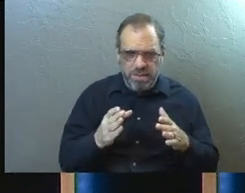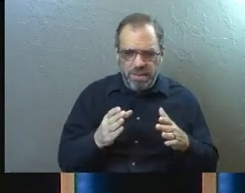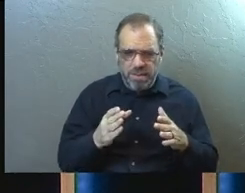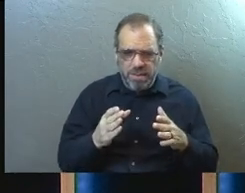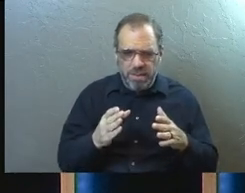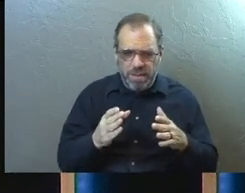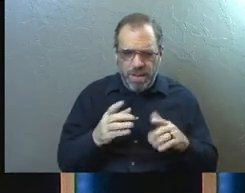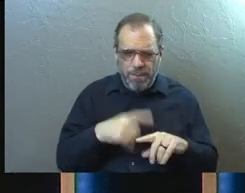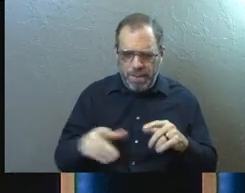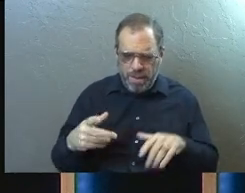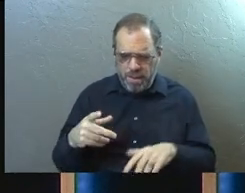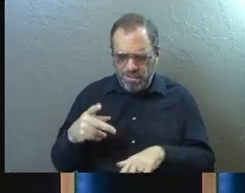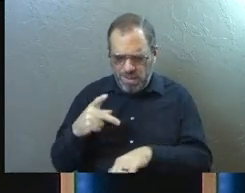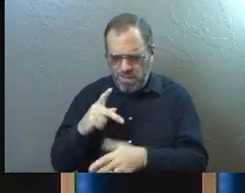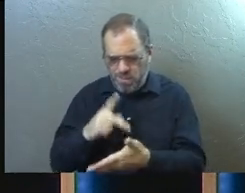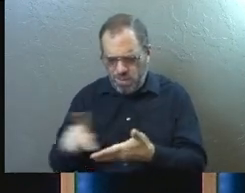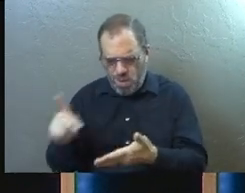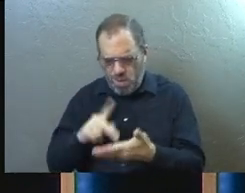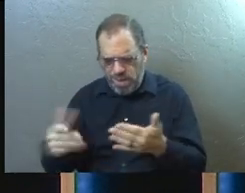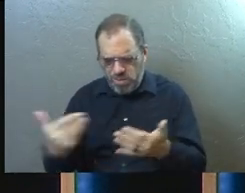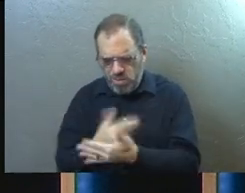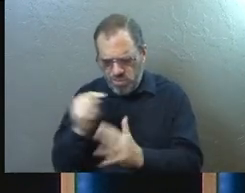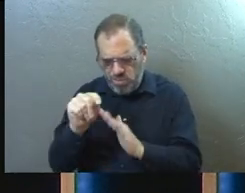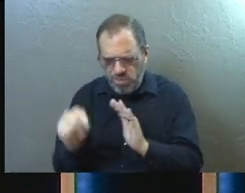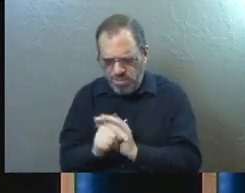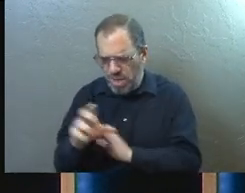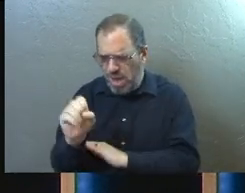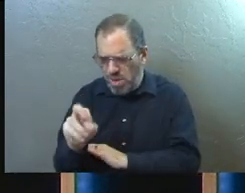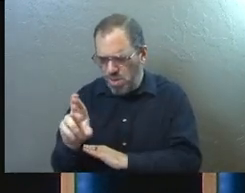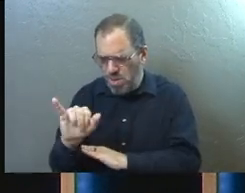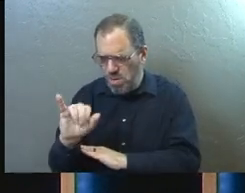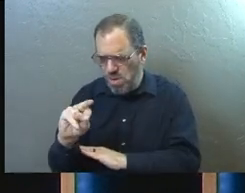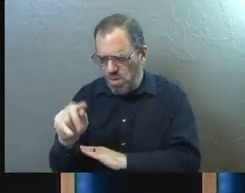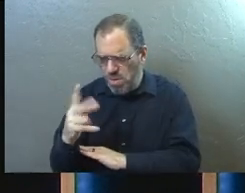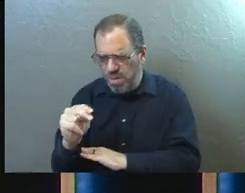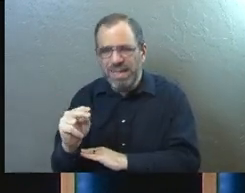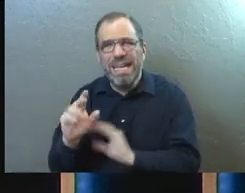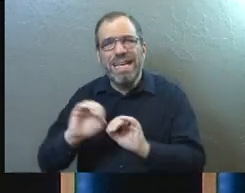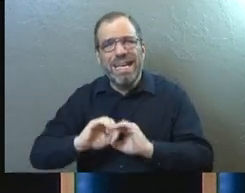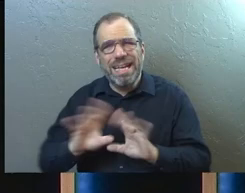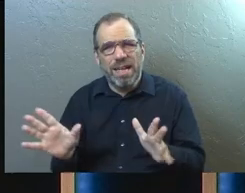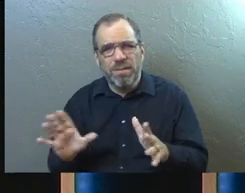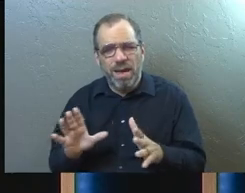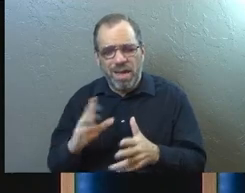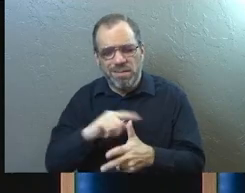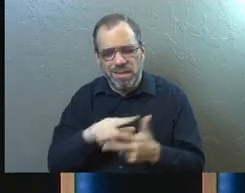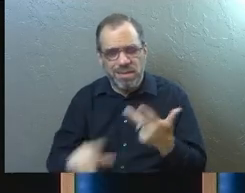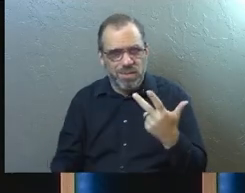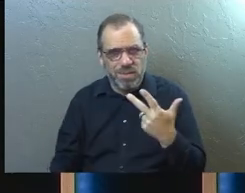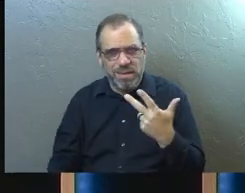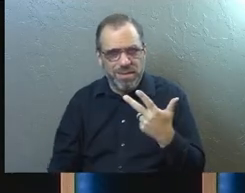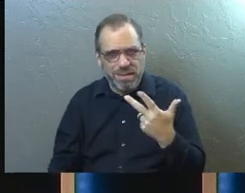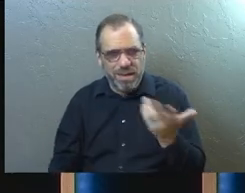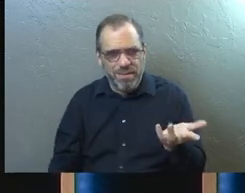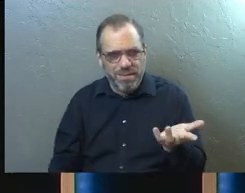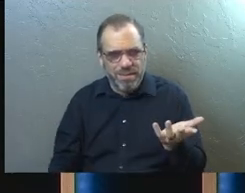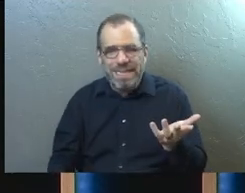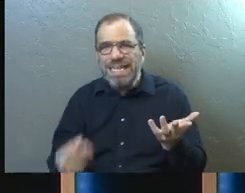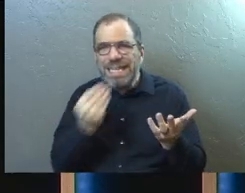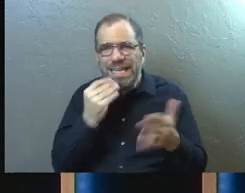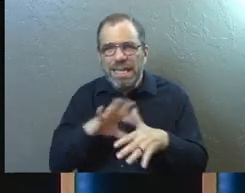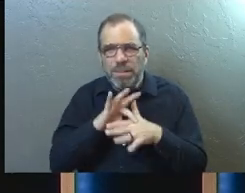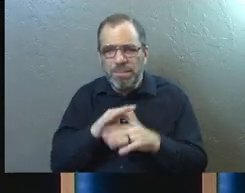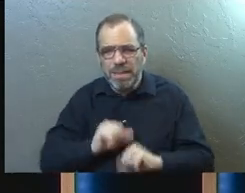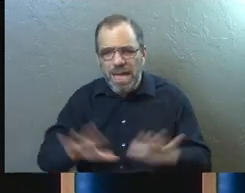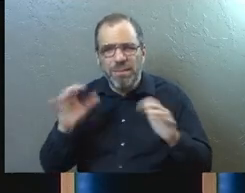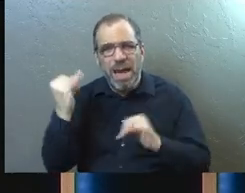Paul later, actually, in the New Testament, Corinthians, he kind of brings some clarification to some of this, to this idea of eating